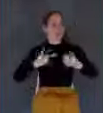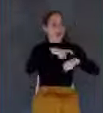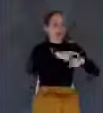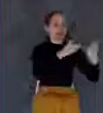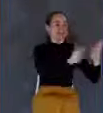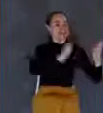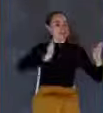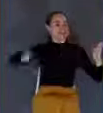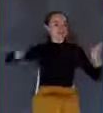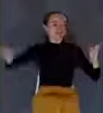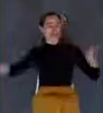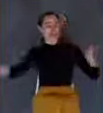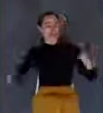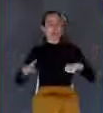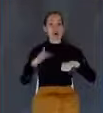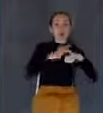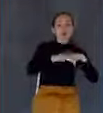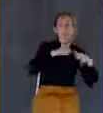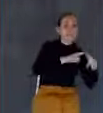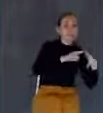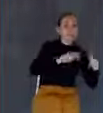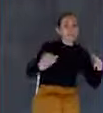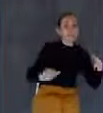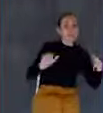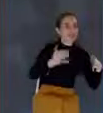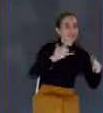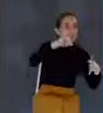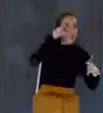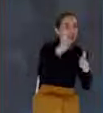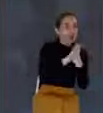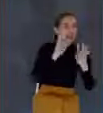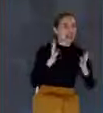For those who are yet in the early stages of this relationship,